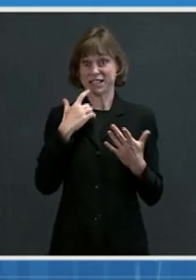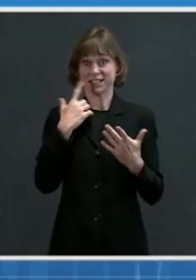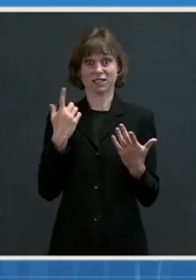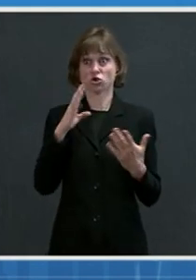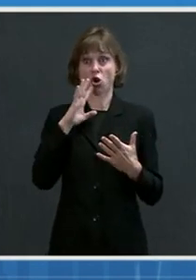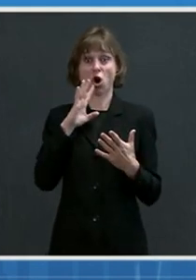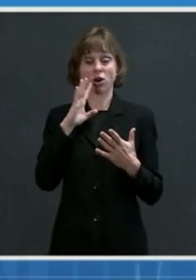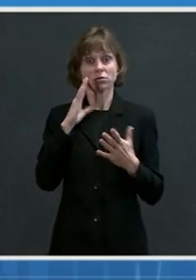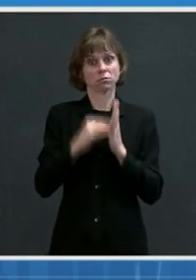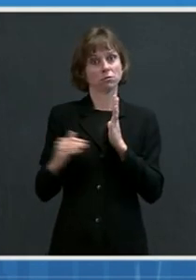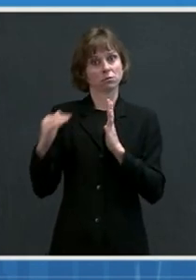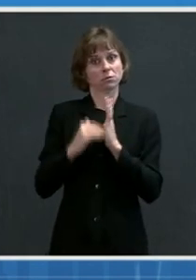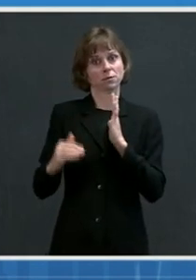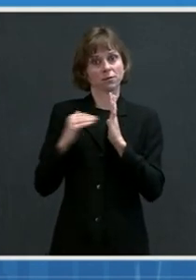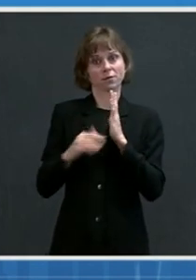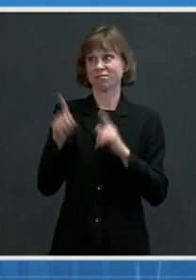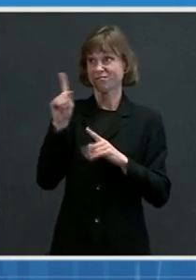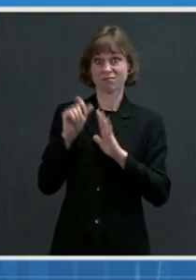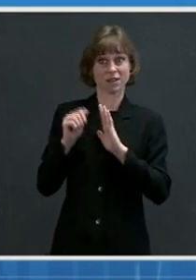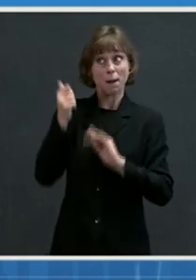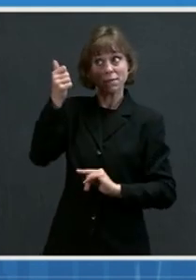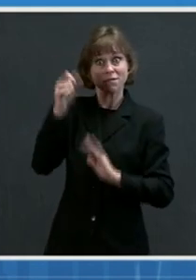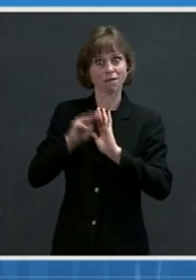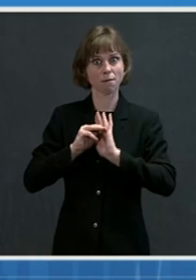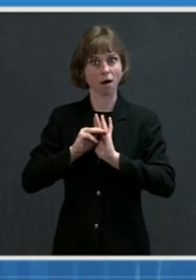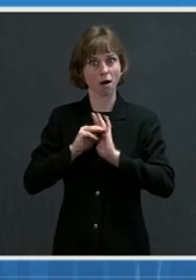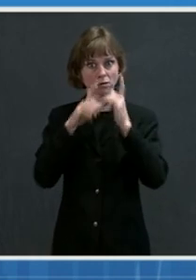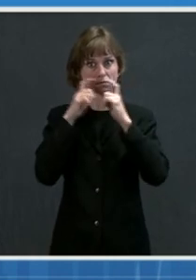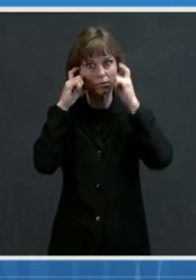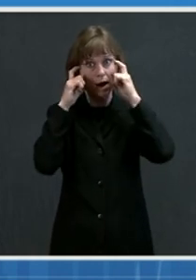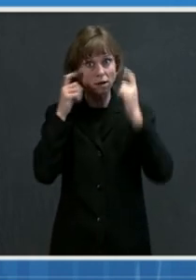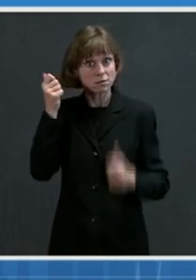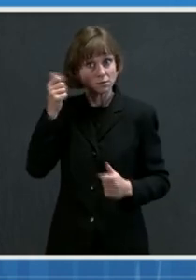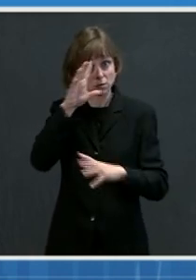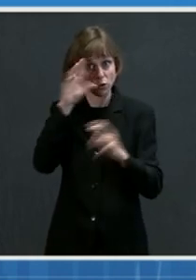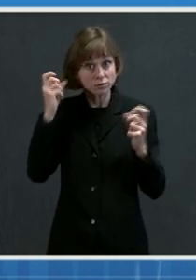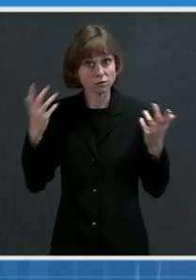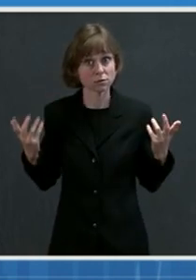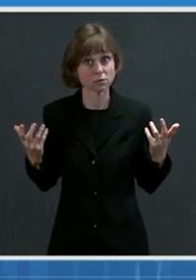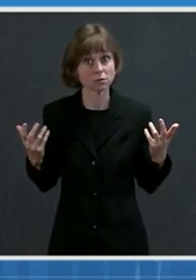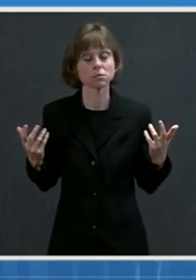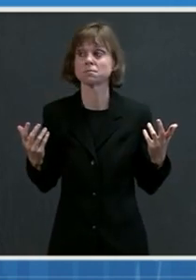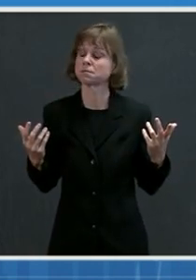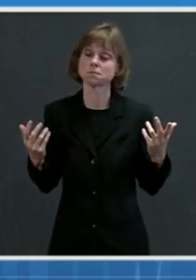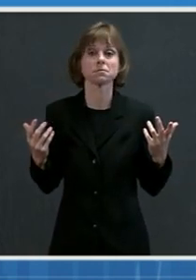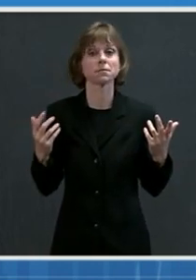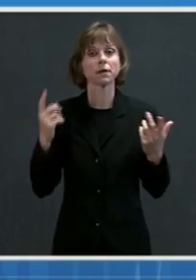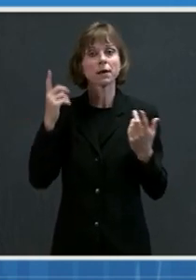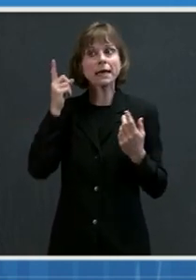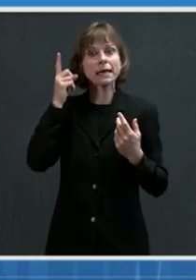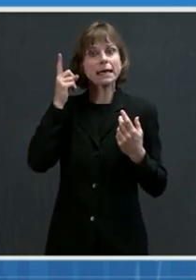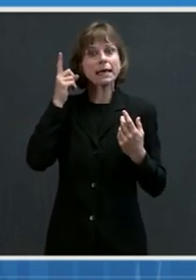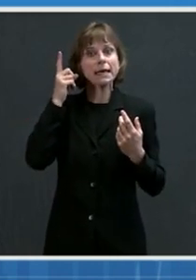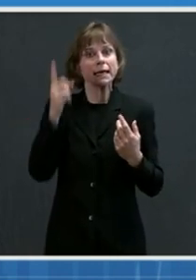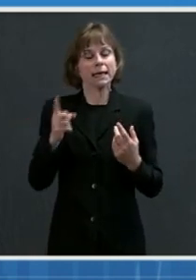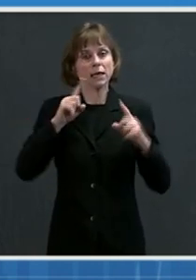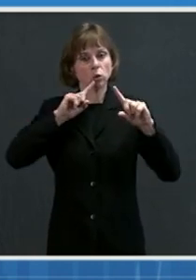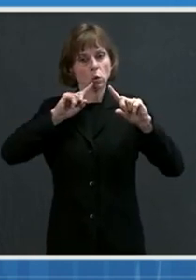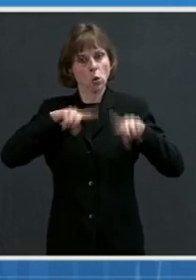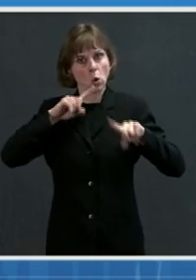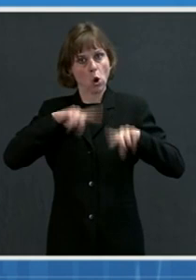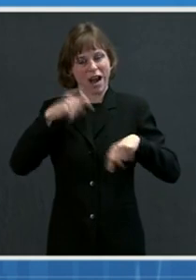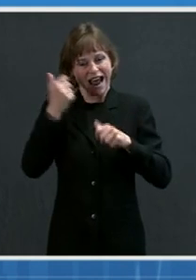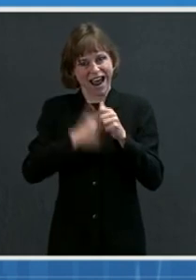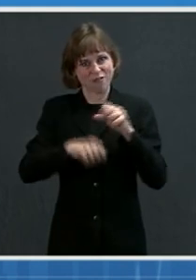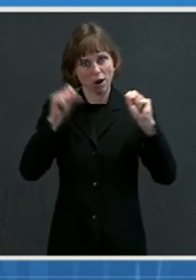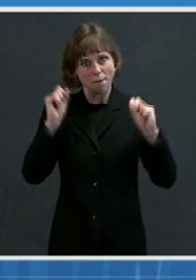most frequently. He models that behavior. He's made the order on every possible area where we have federal